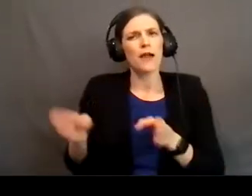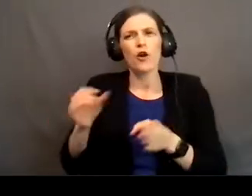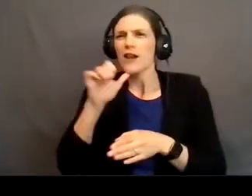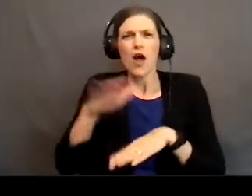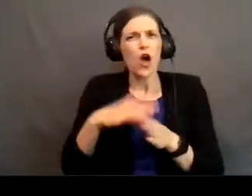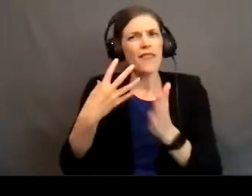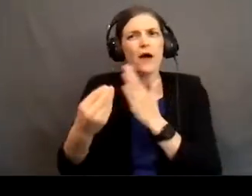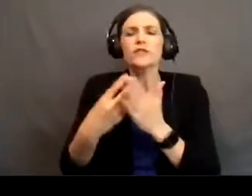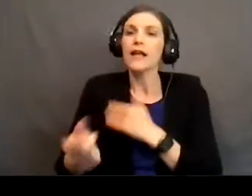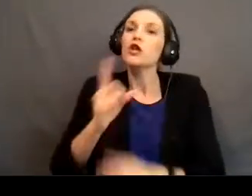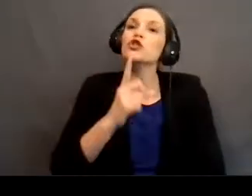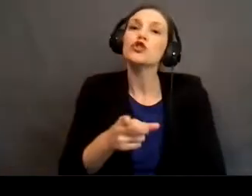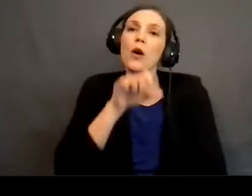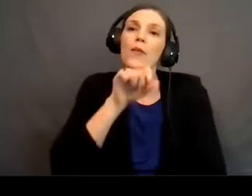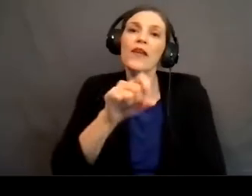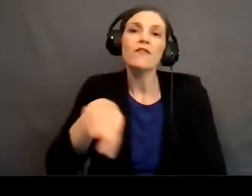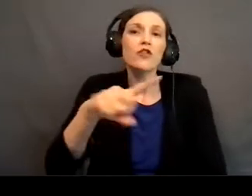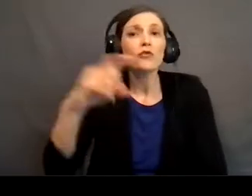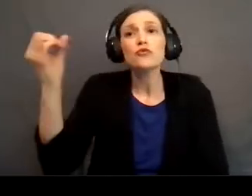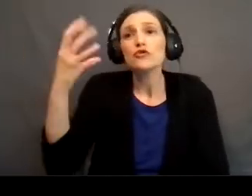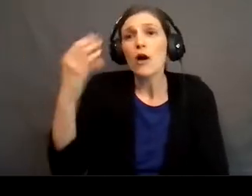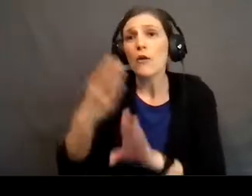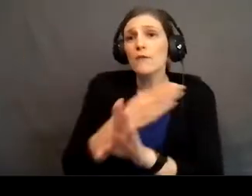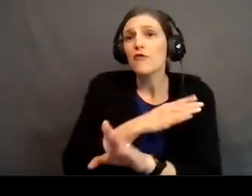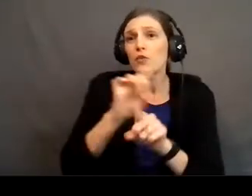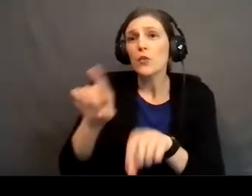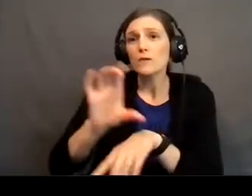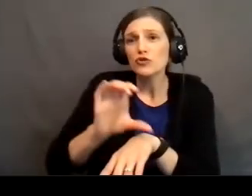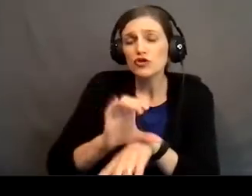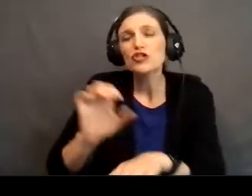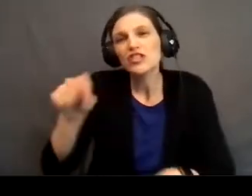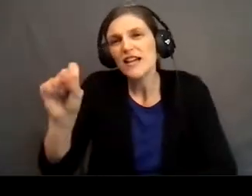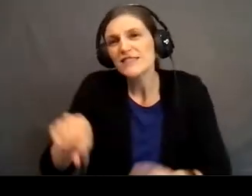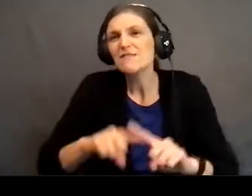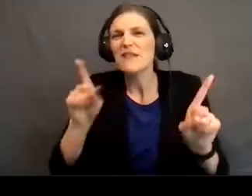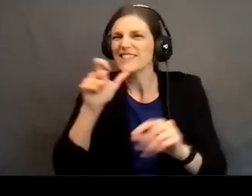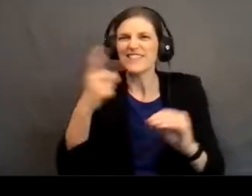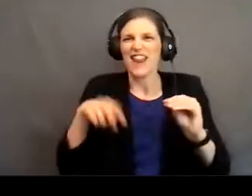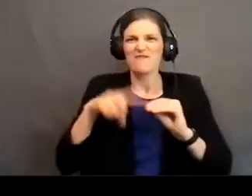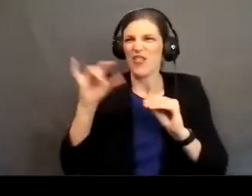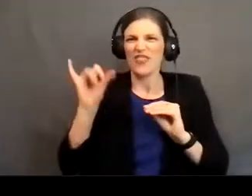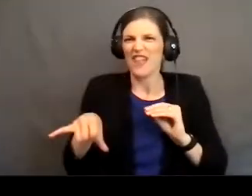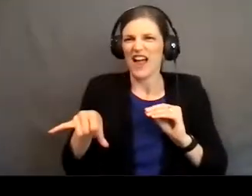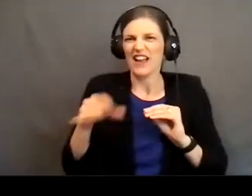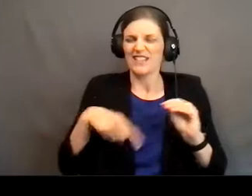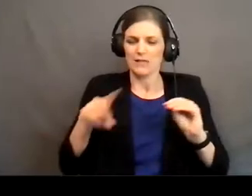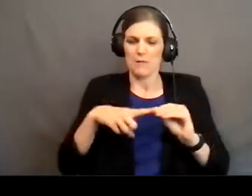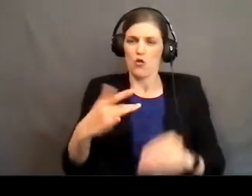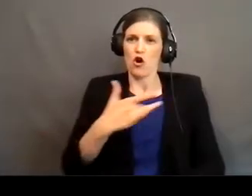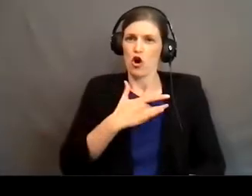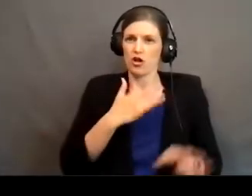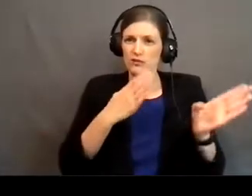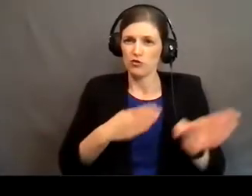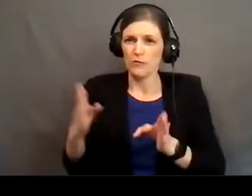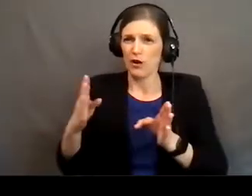outside. Sure I would love for you to take a shower before you show up in the morning but it's not about that it's about our hearts being prepared